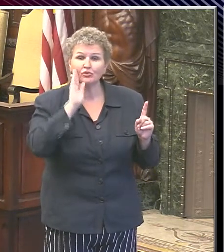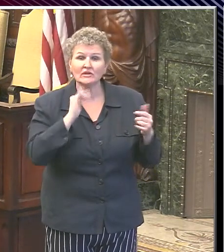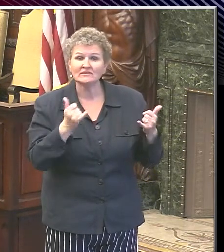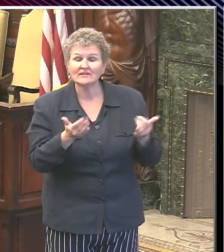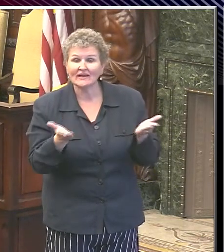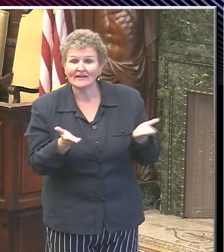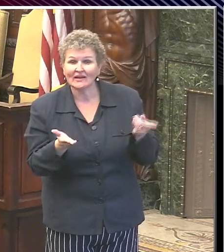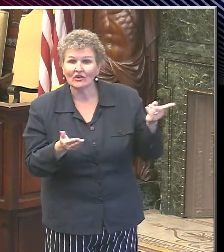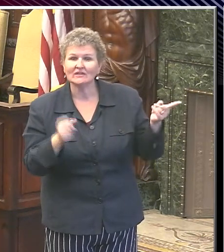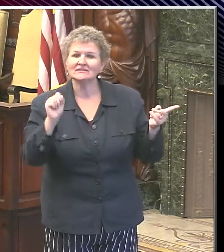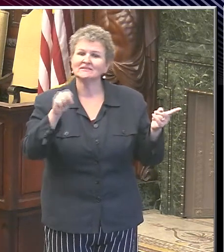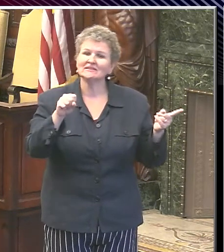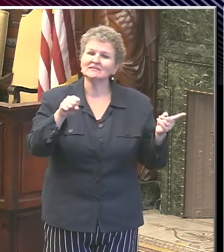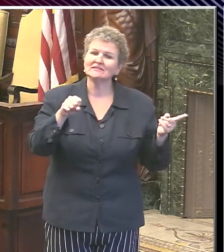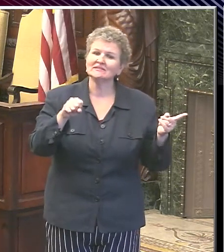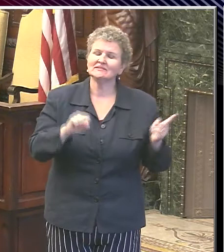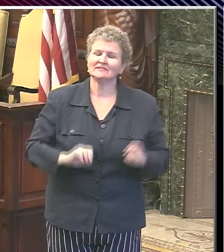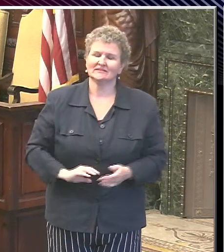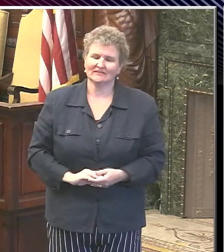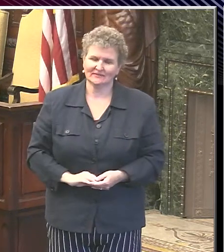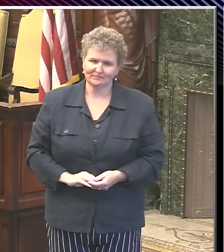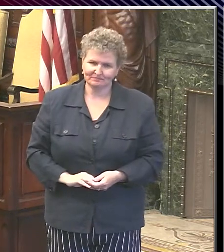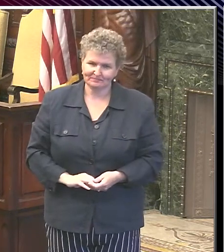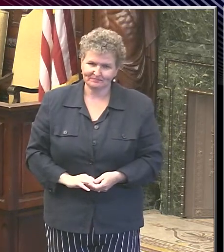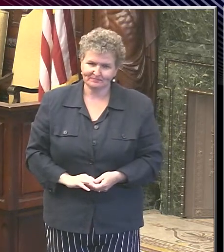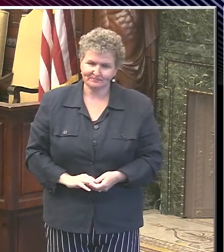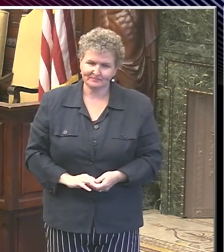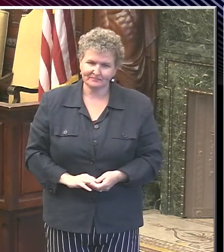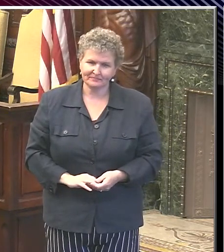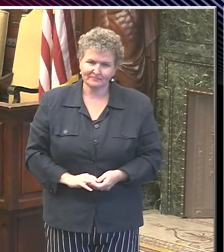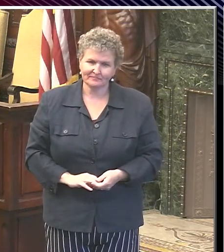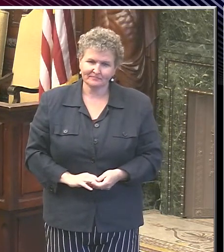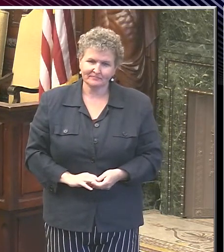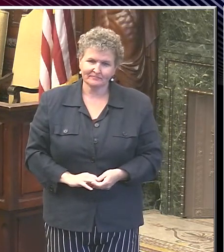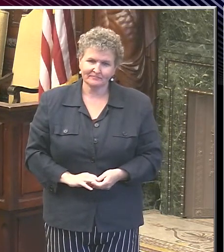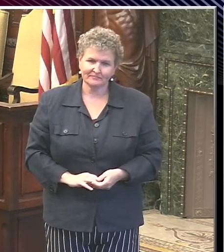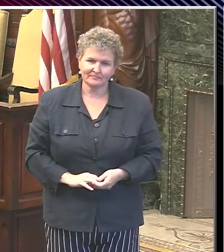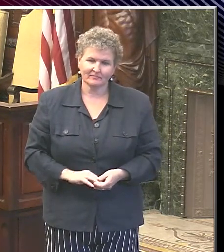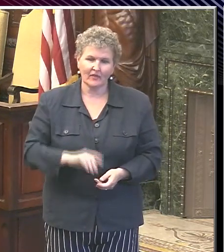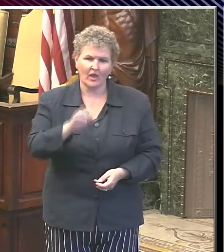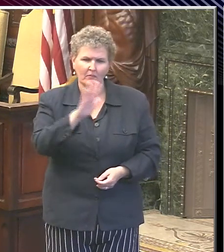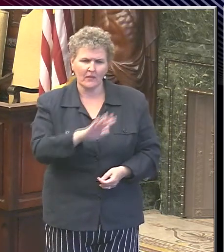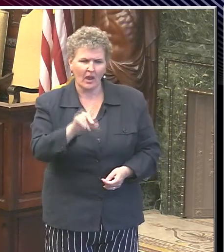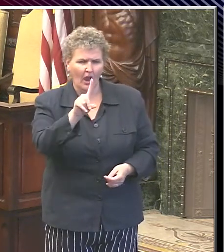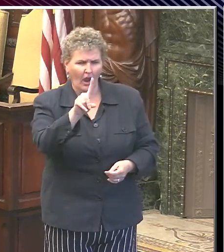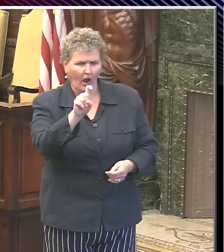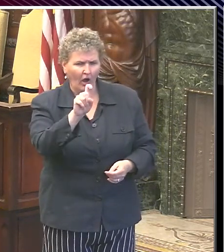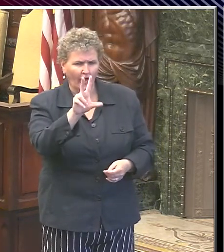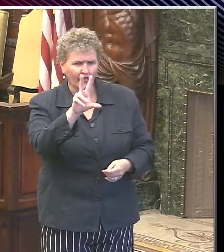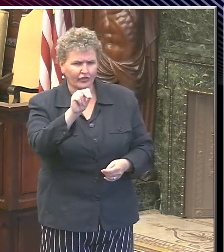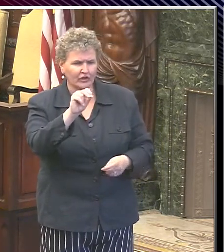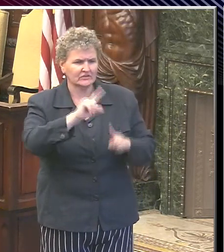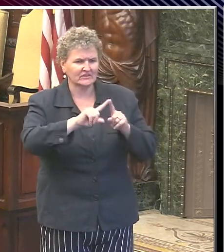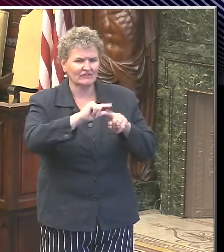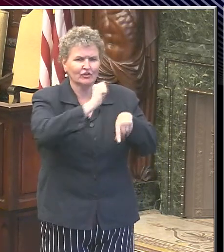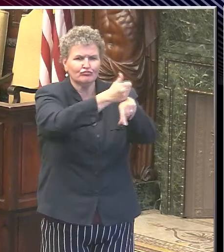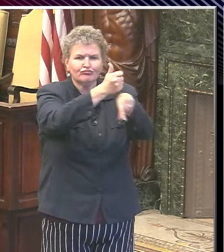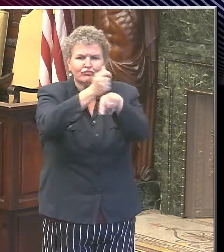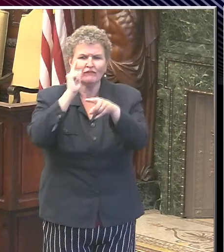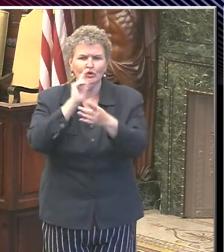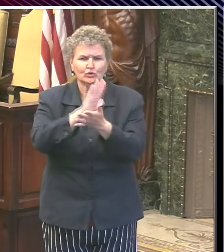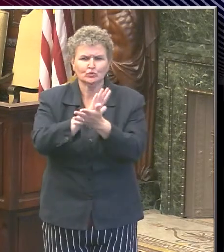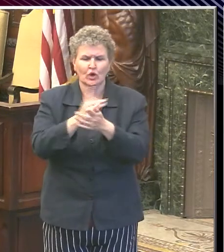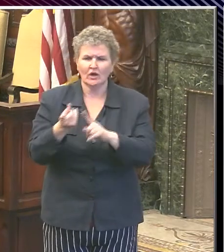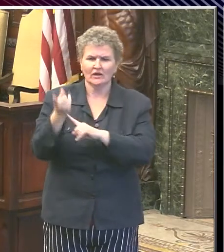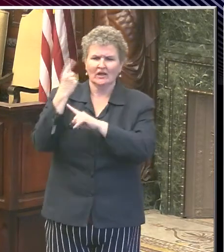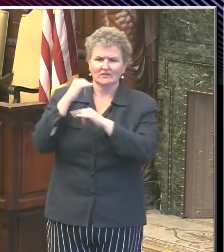Hi. Yeah. How does 130 locations compare to last year? Sure.